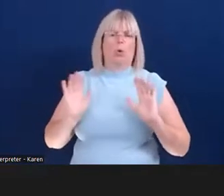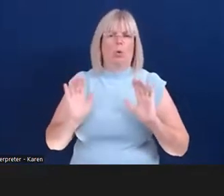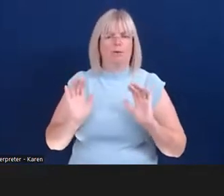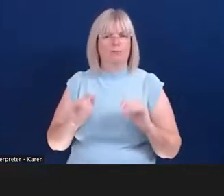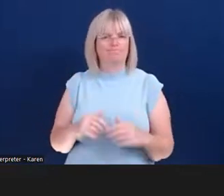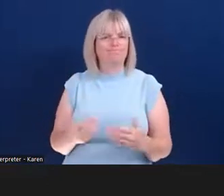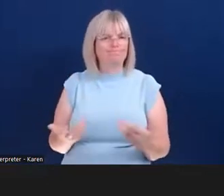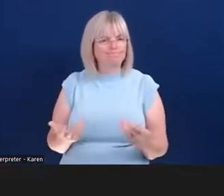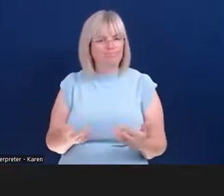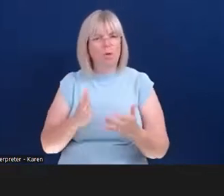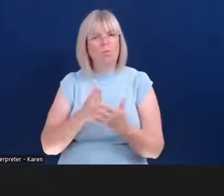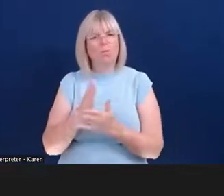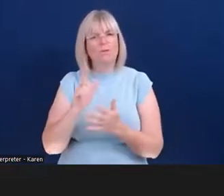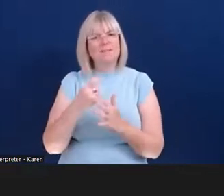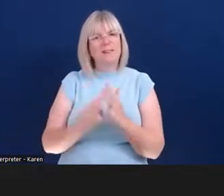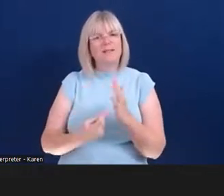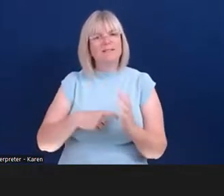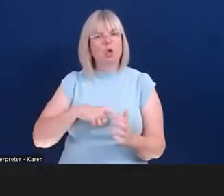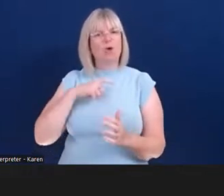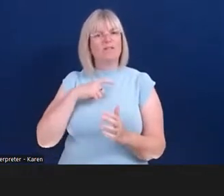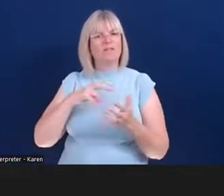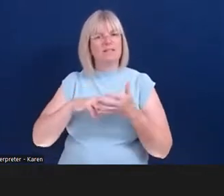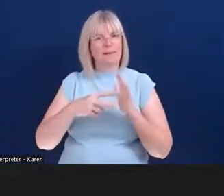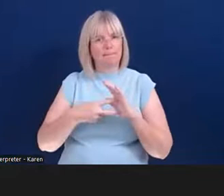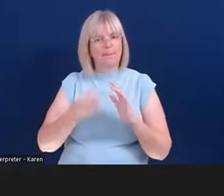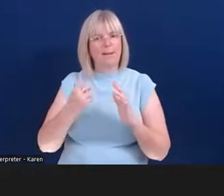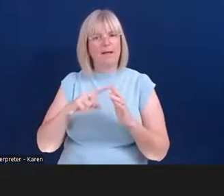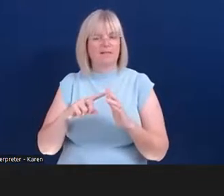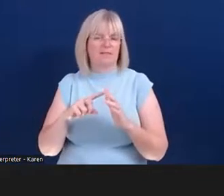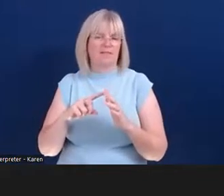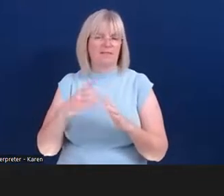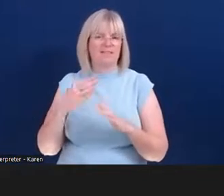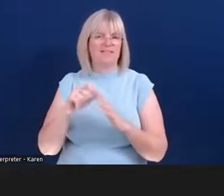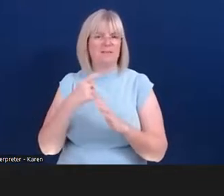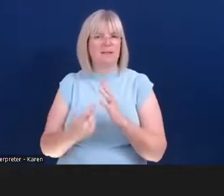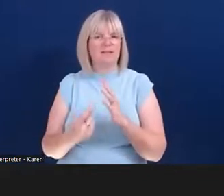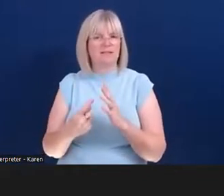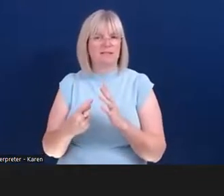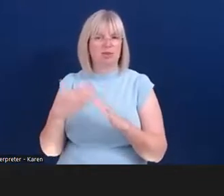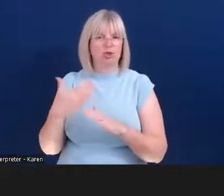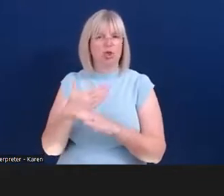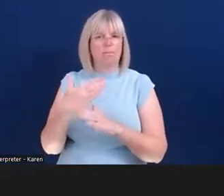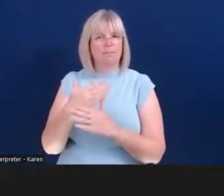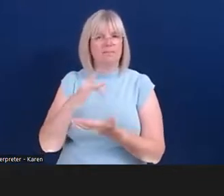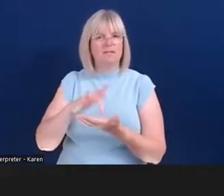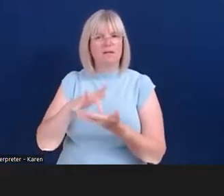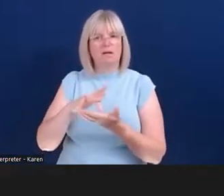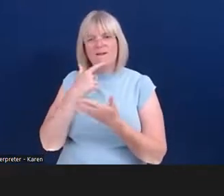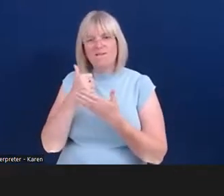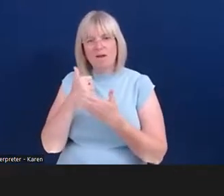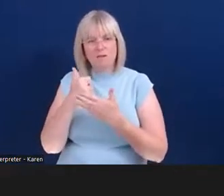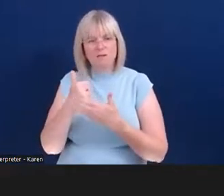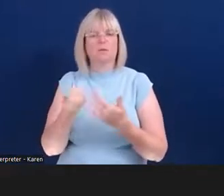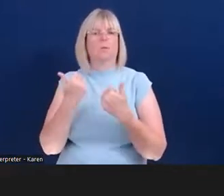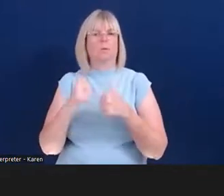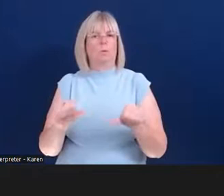Scheme, and through the Job Centre for Disability Advisors, I was enabled to get back into employment. I maybe did